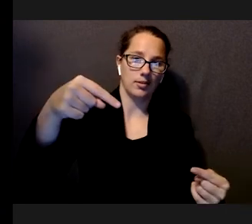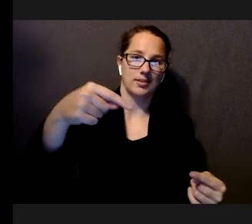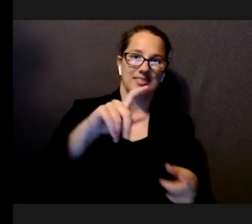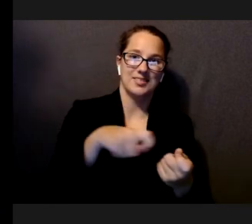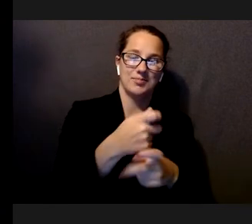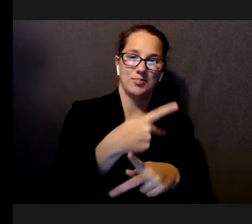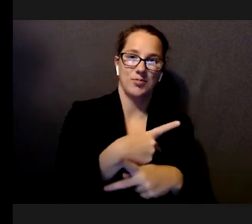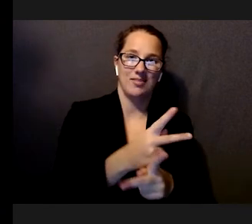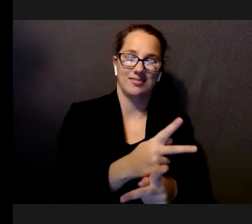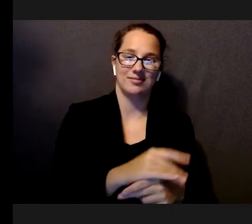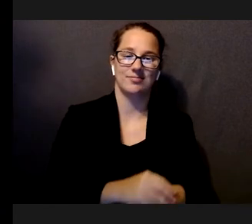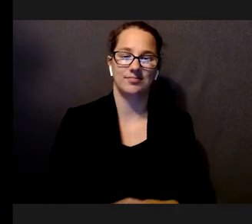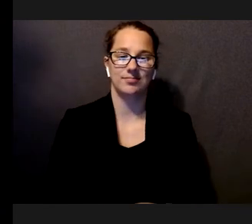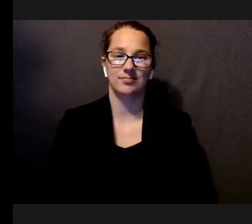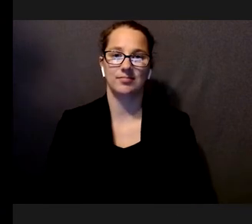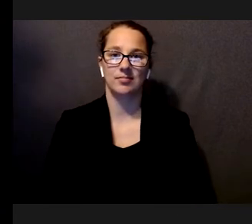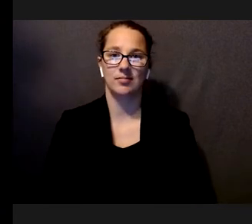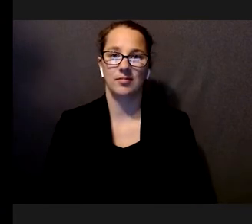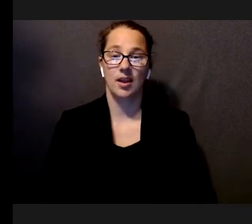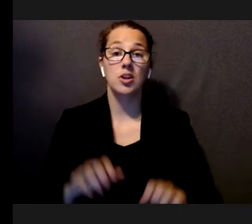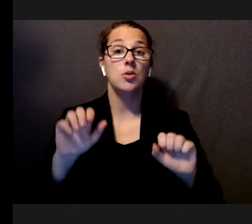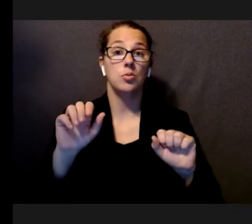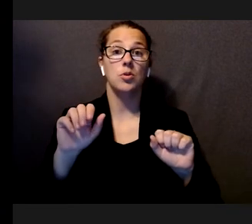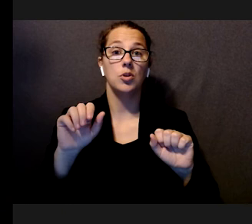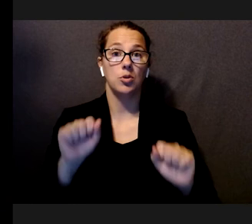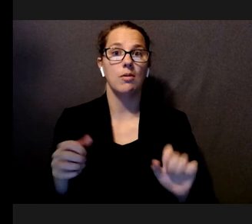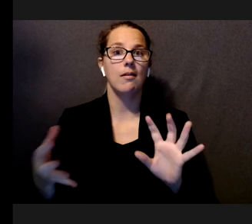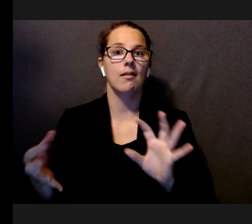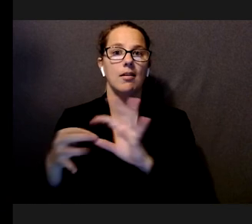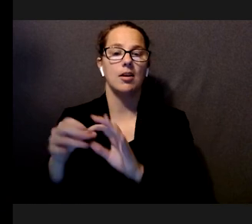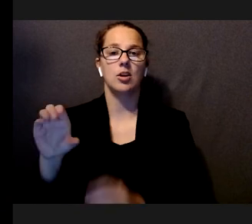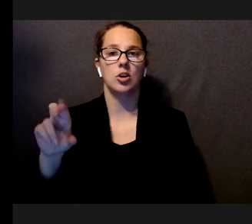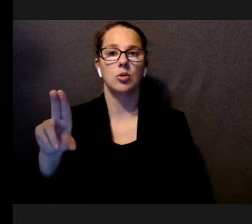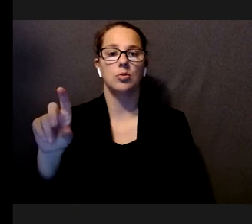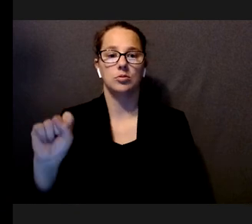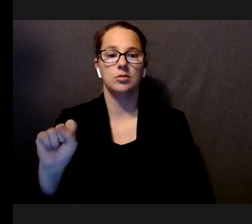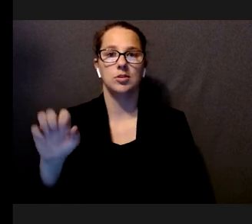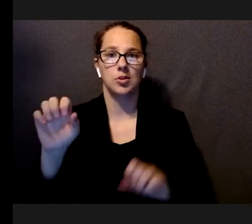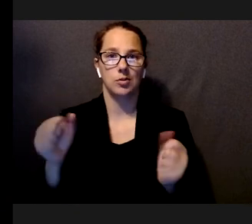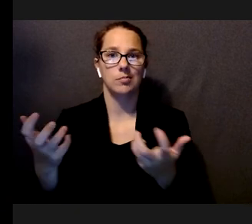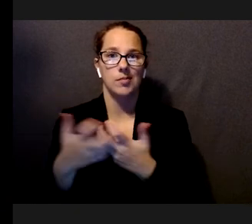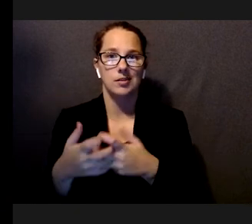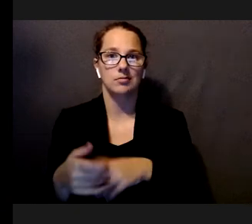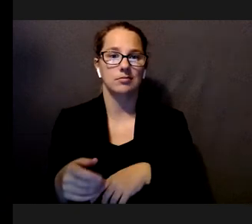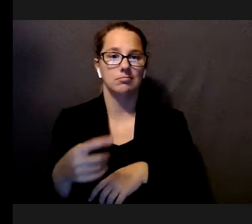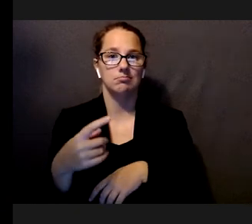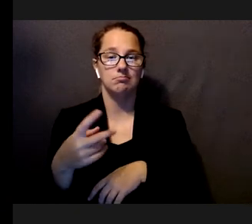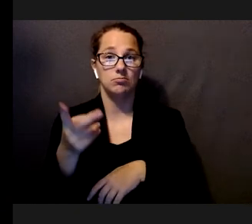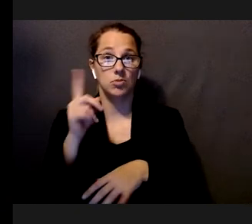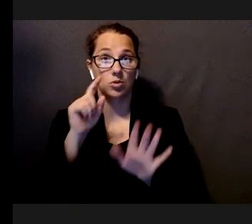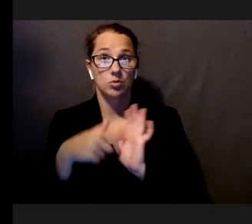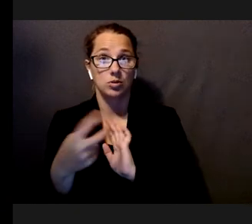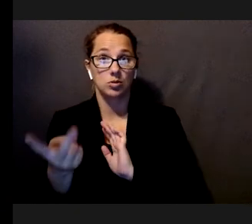So, by the design, these cues can be combined. So, here's an example of how two of the cues